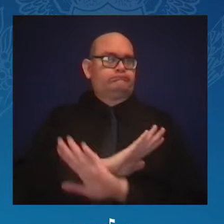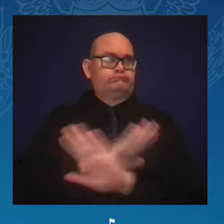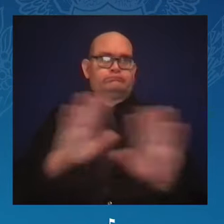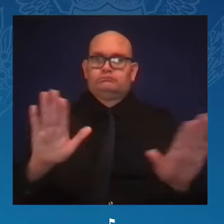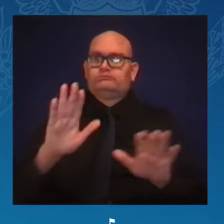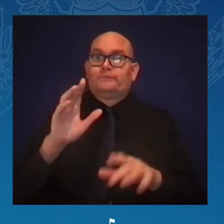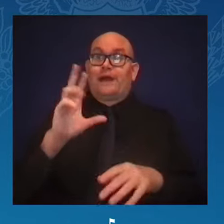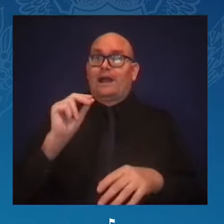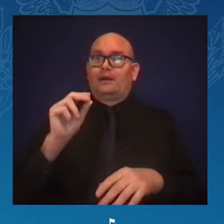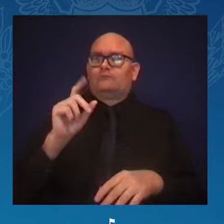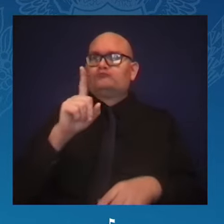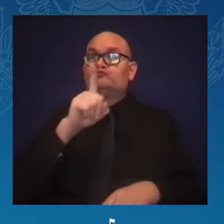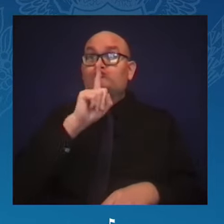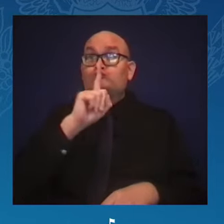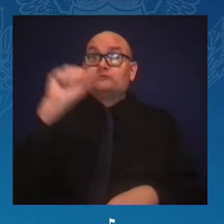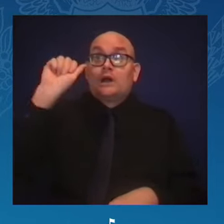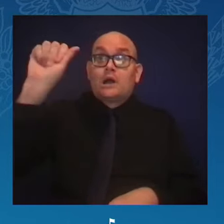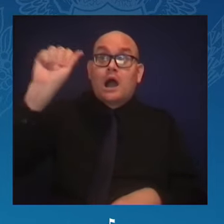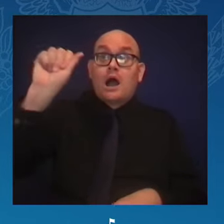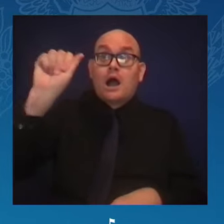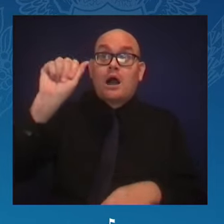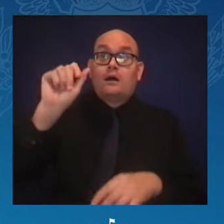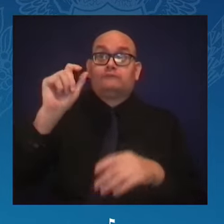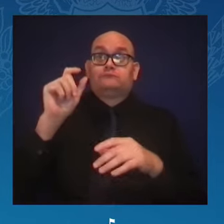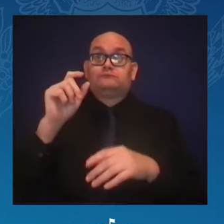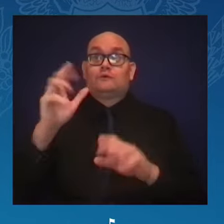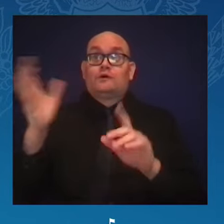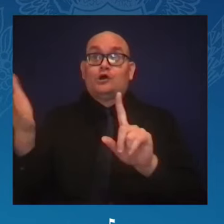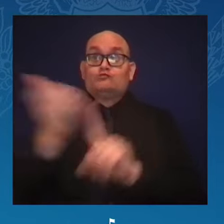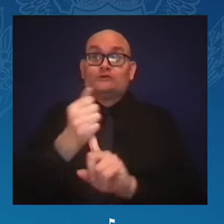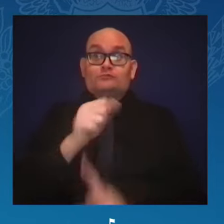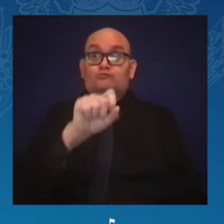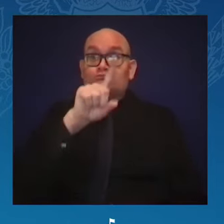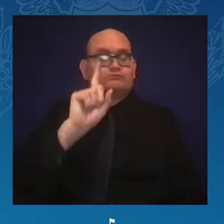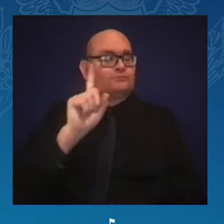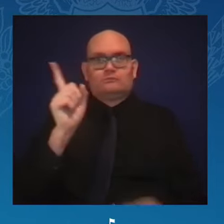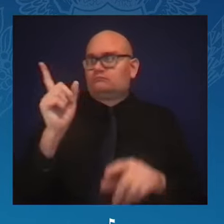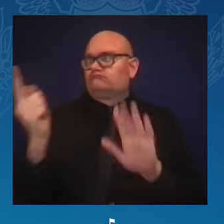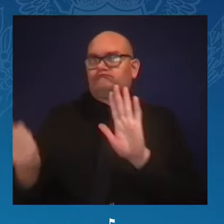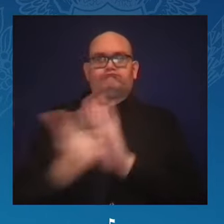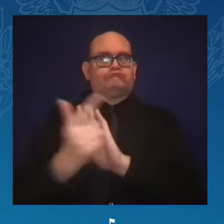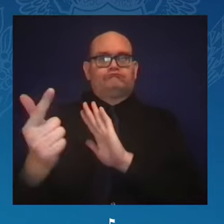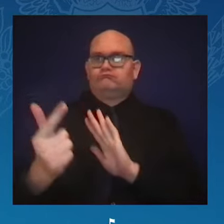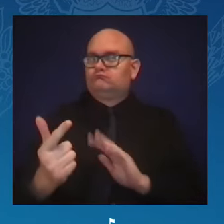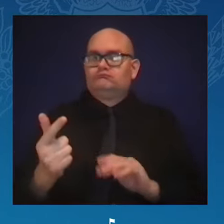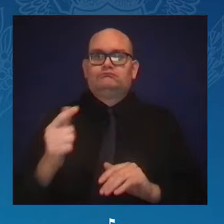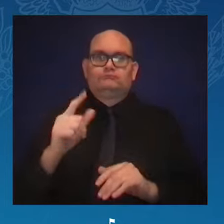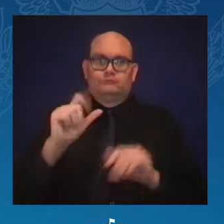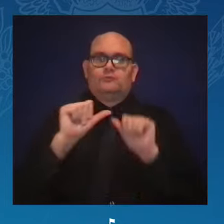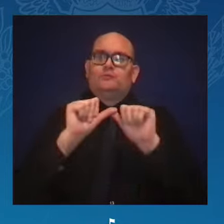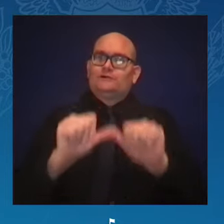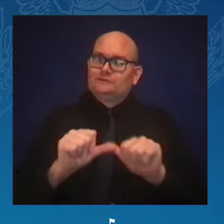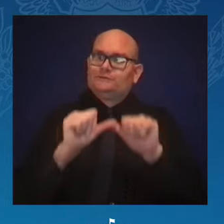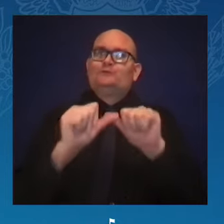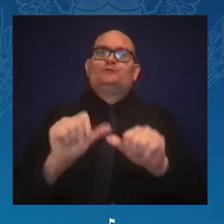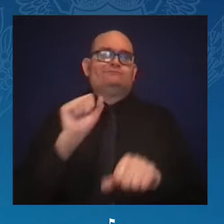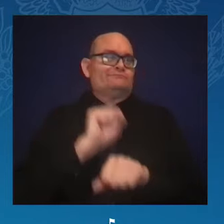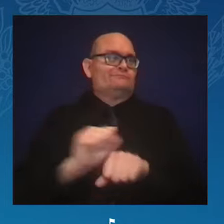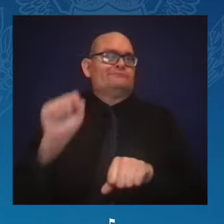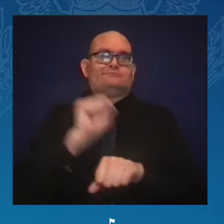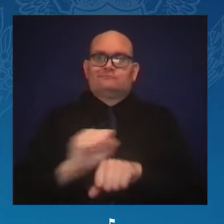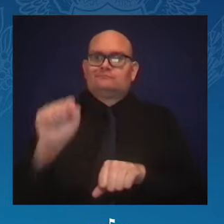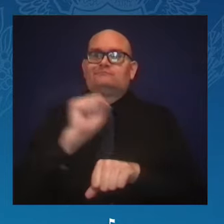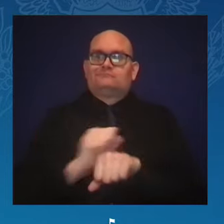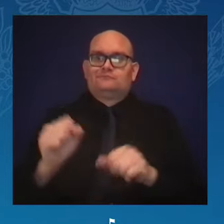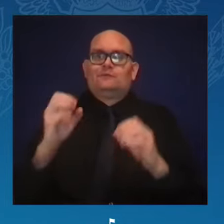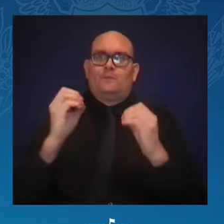And because we know much more must be done, we continue to work with civil rights leaders, law enforcement officials, and the leaders in this room to